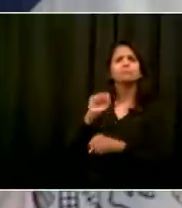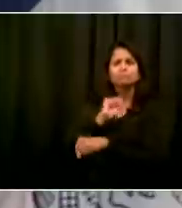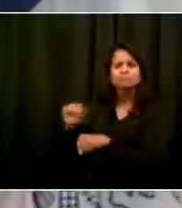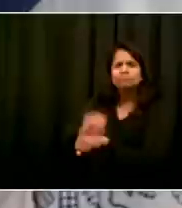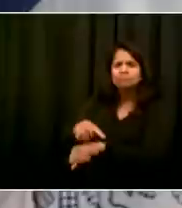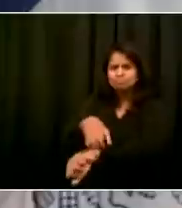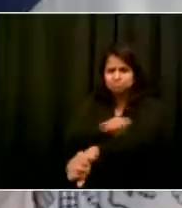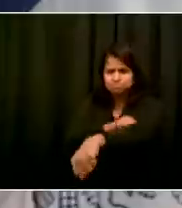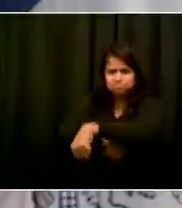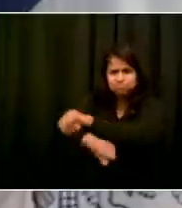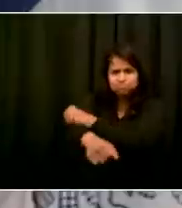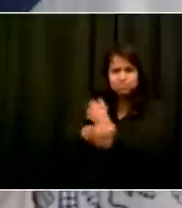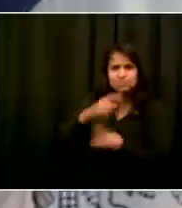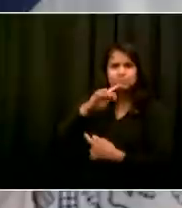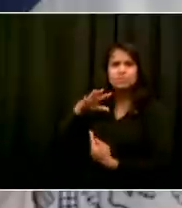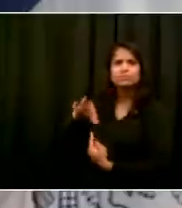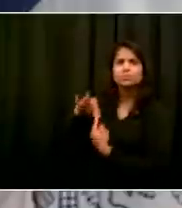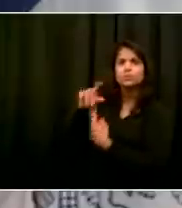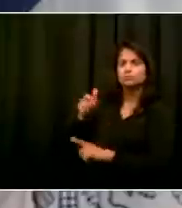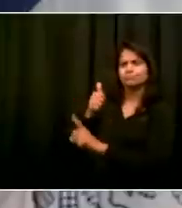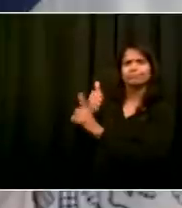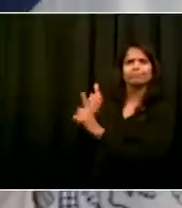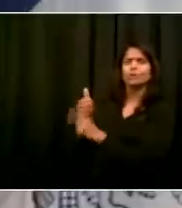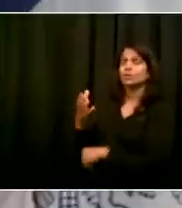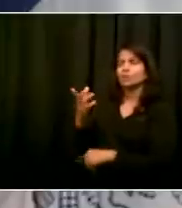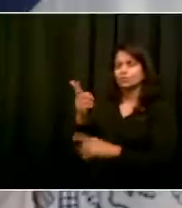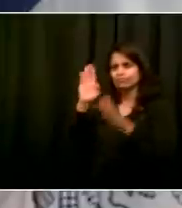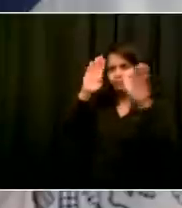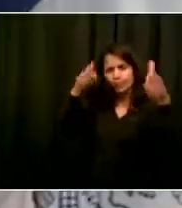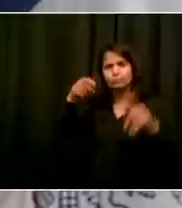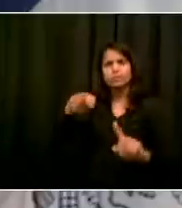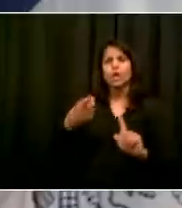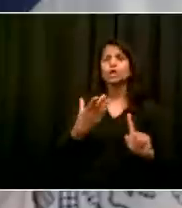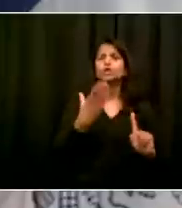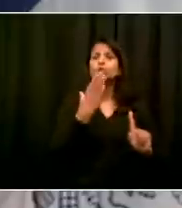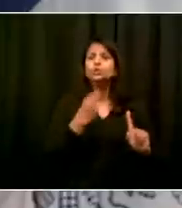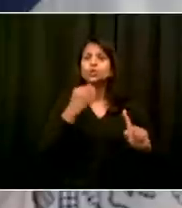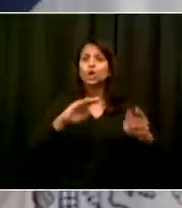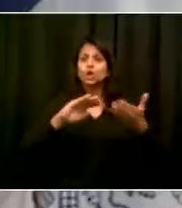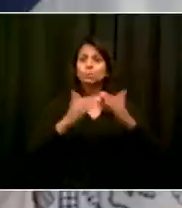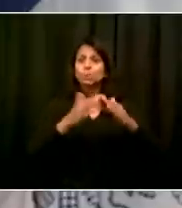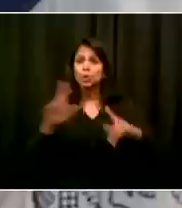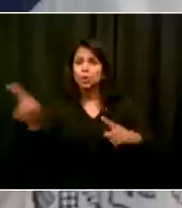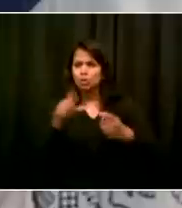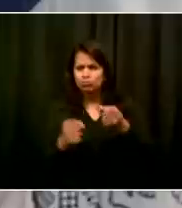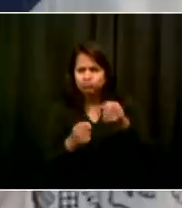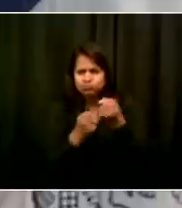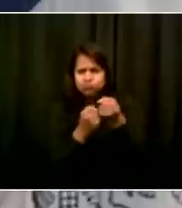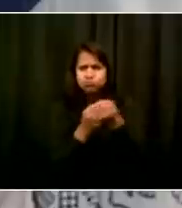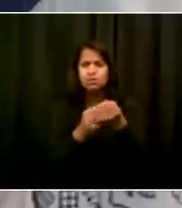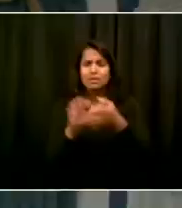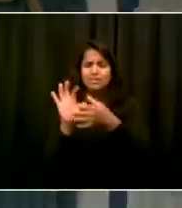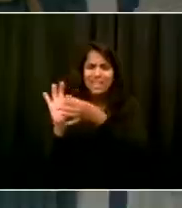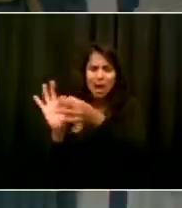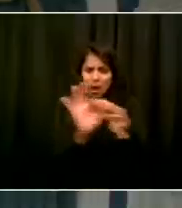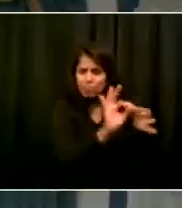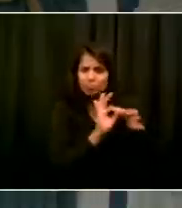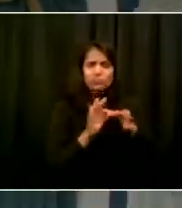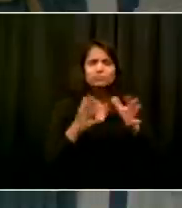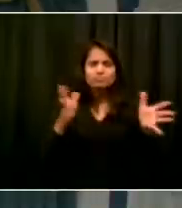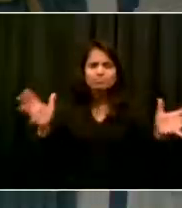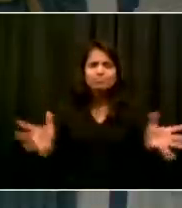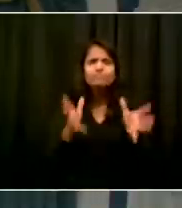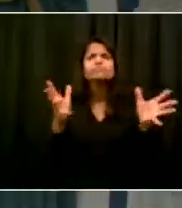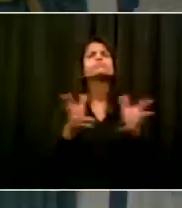the leadership you're providing as one of the healthcare leaders of this city is appreciated by all. So thank you for that, and we welcome your update.